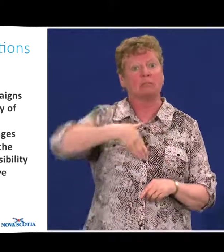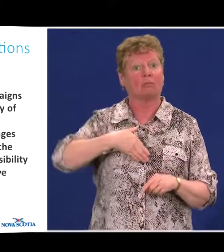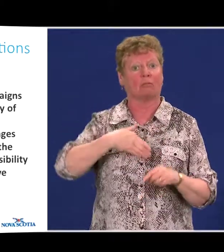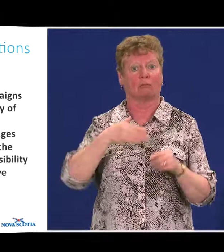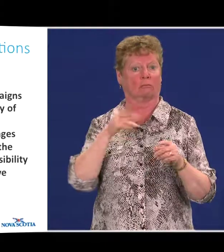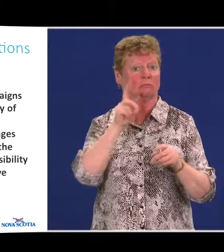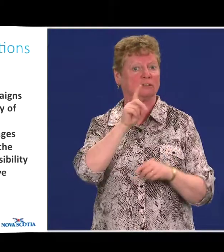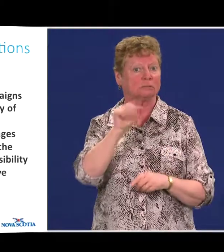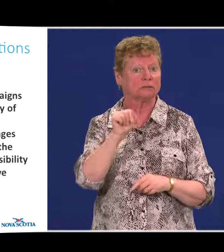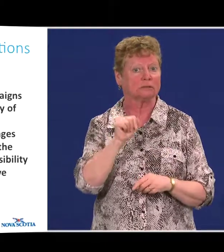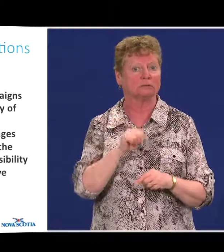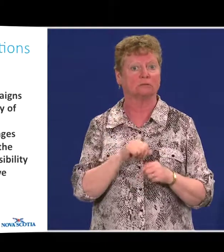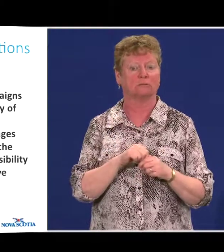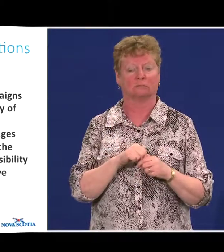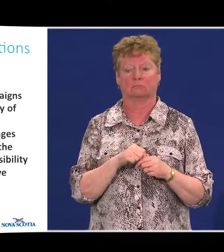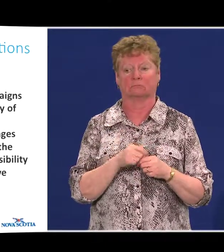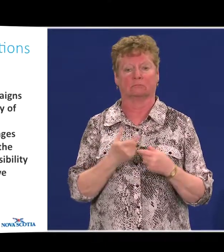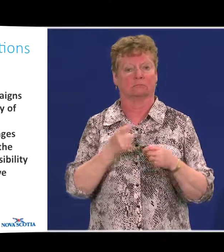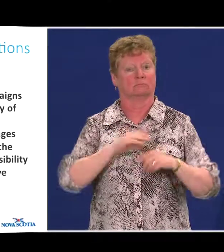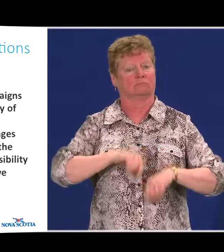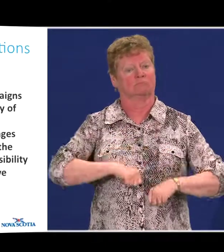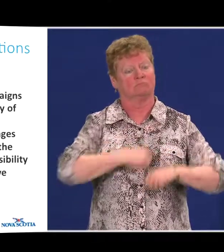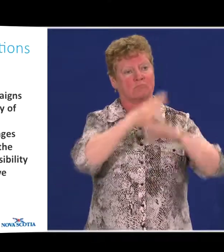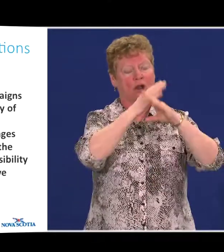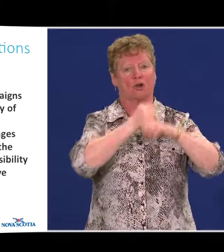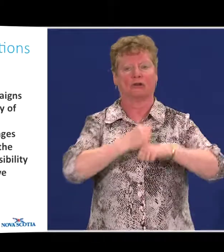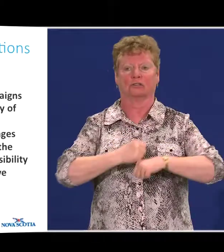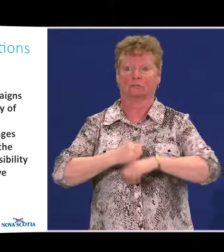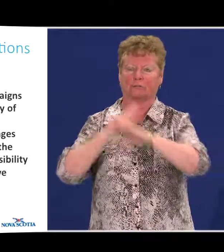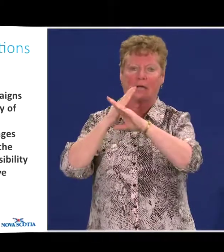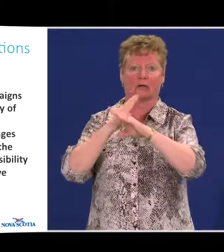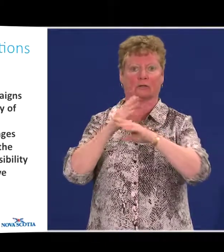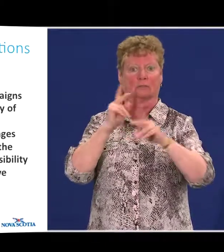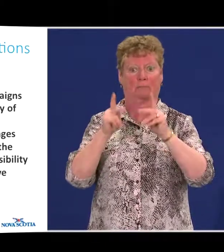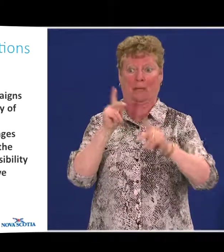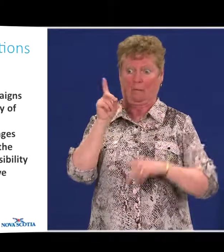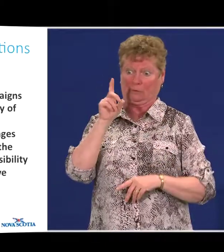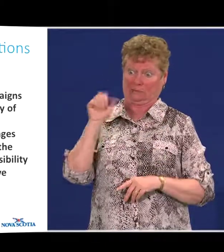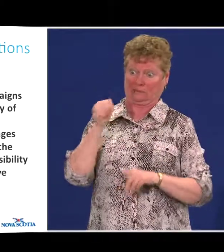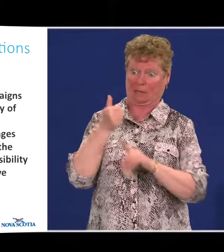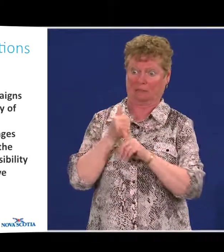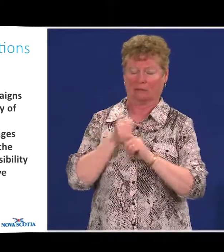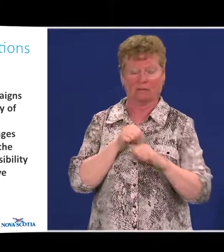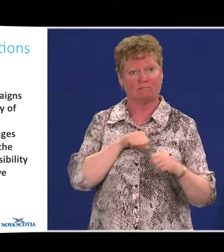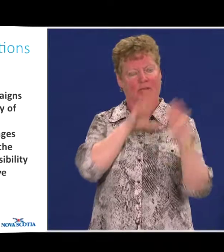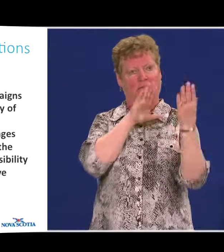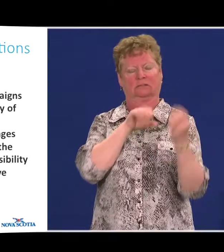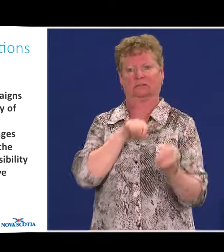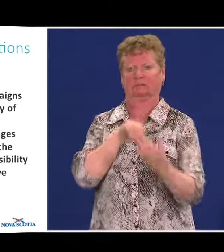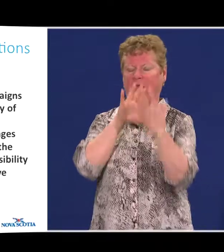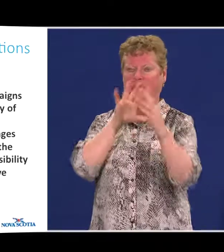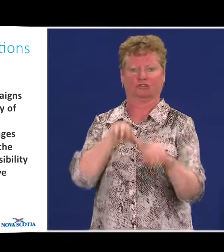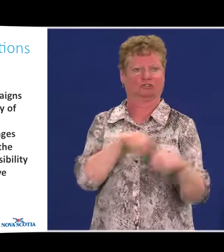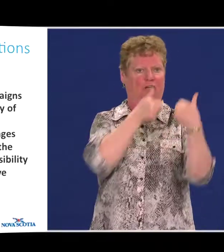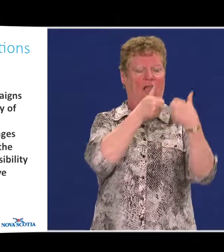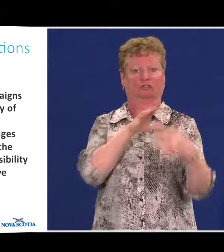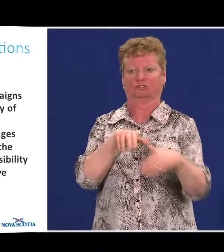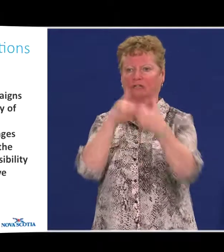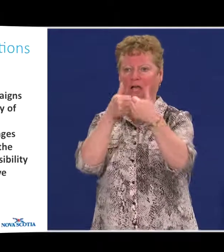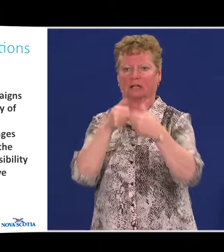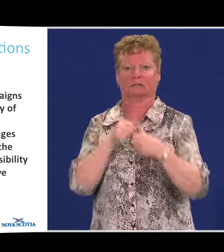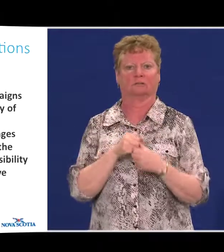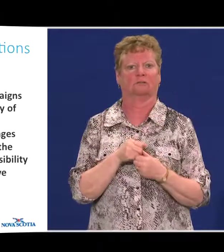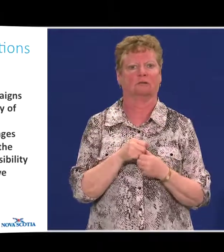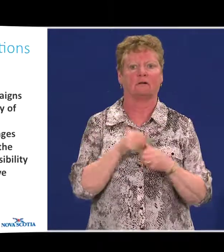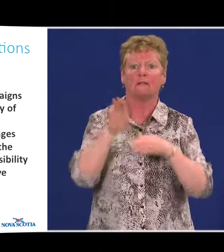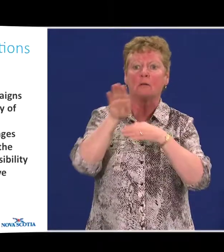the variety of barriers and challenges that persons with disabilities face every day, the business case